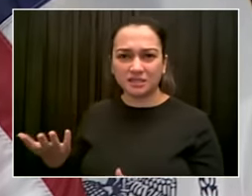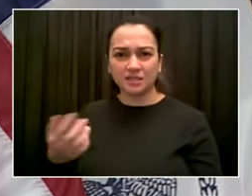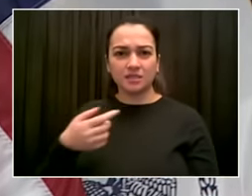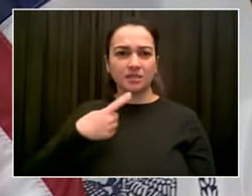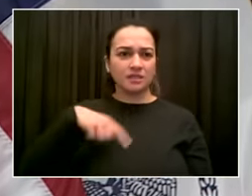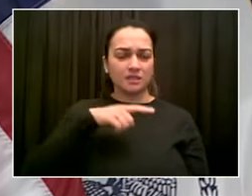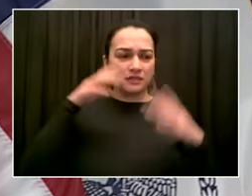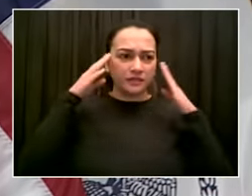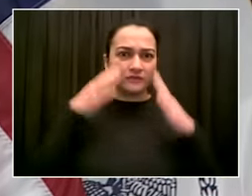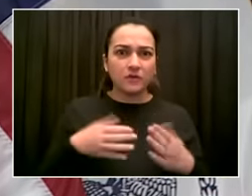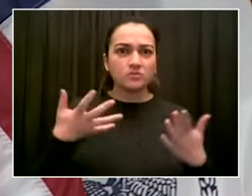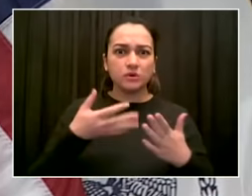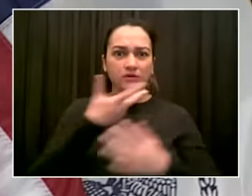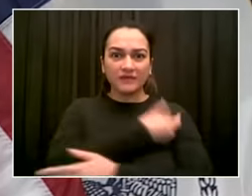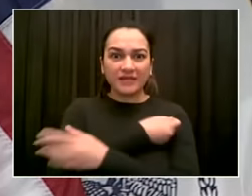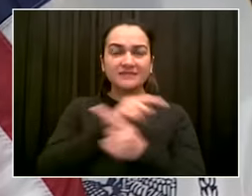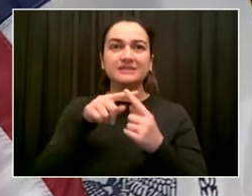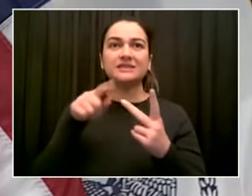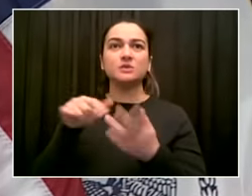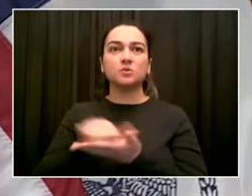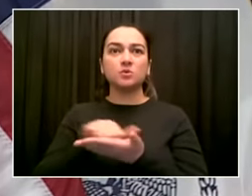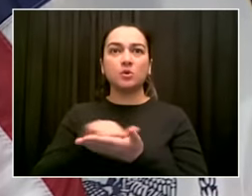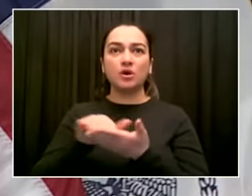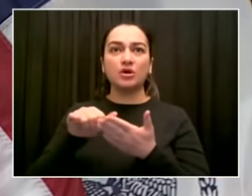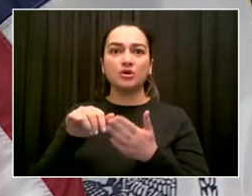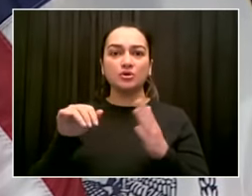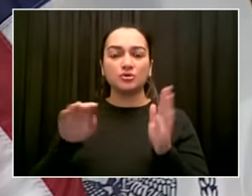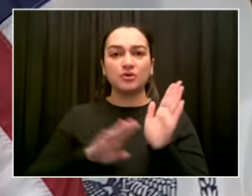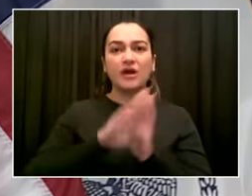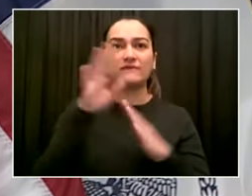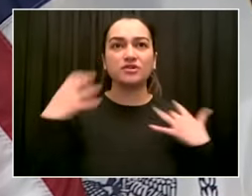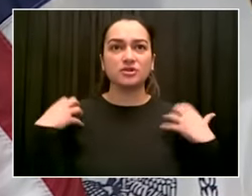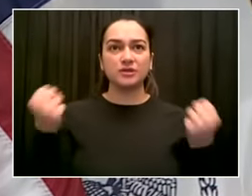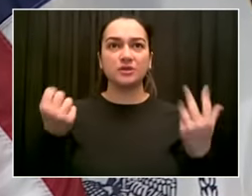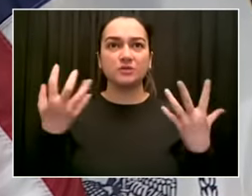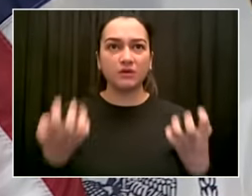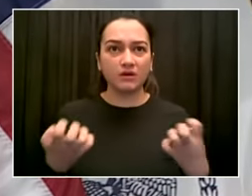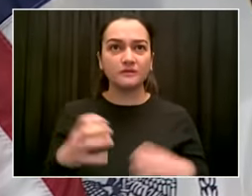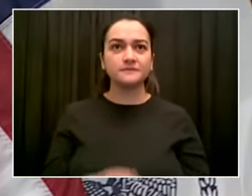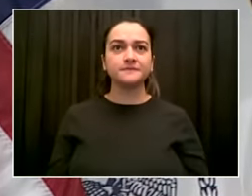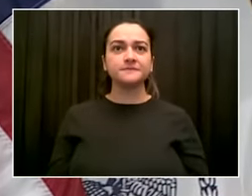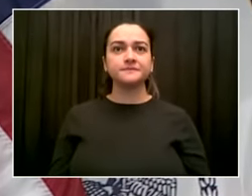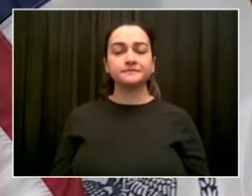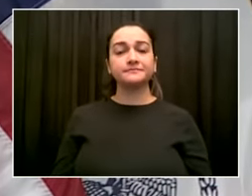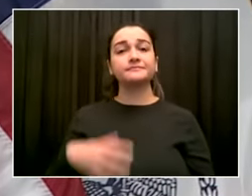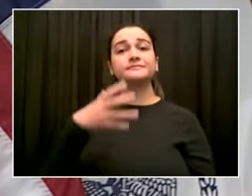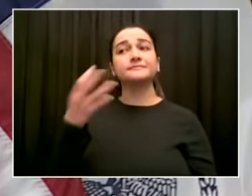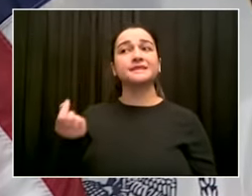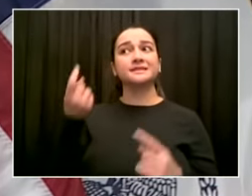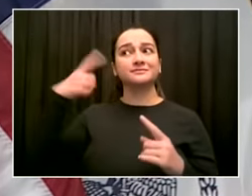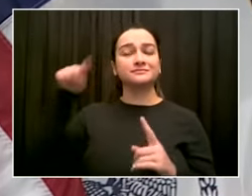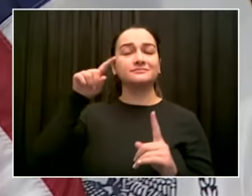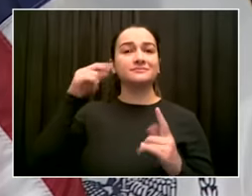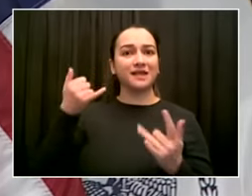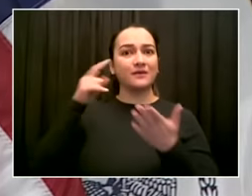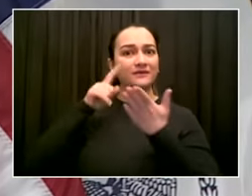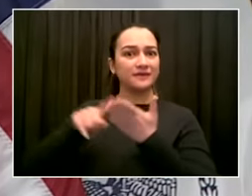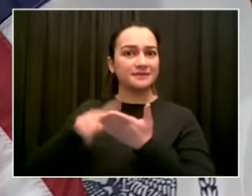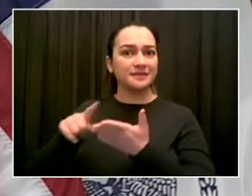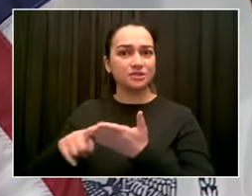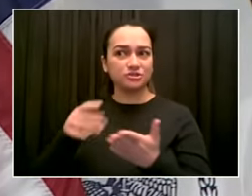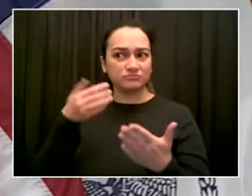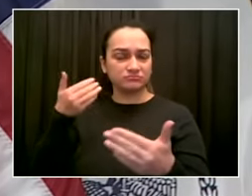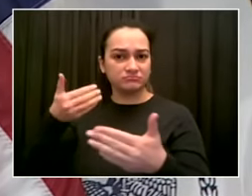claims the governor sexually harassed women. But do you think that while this investigation is happening, the governor can be